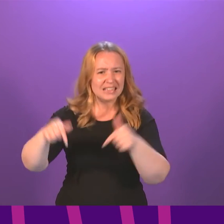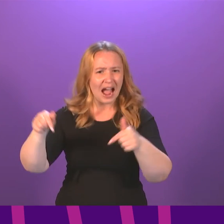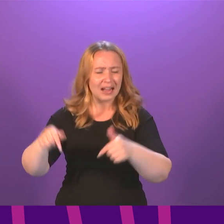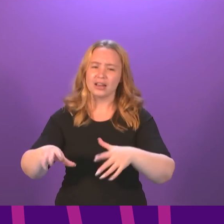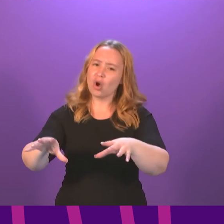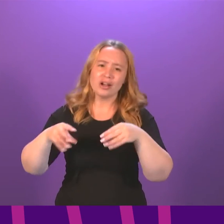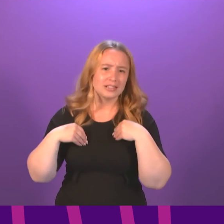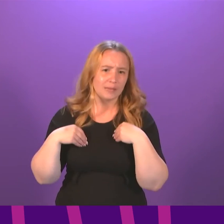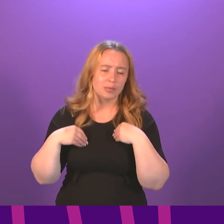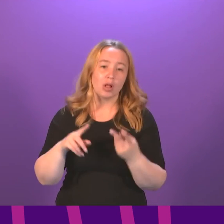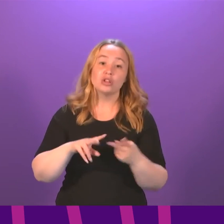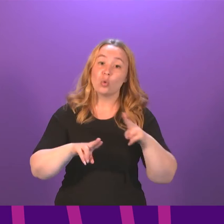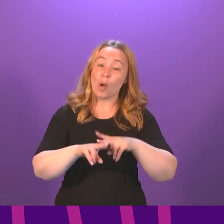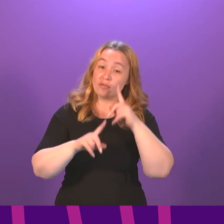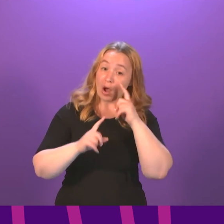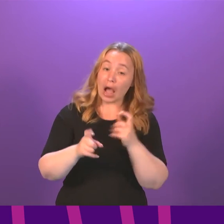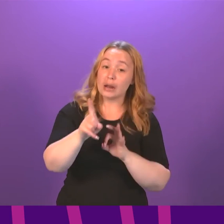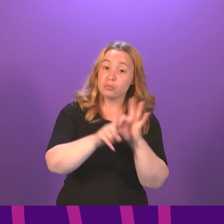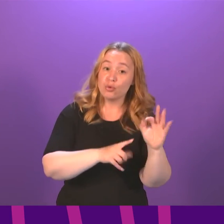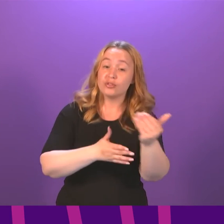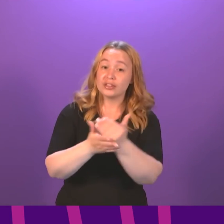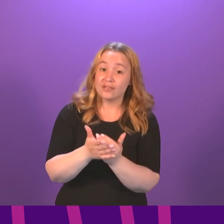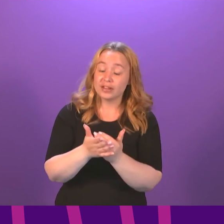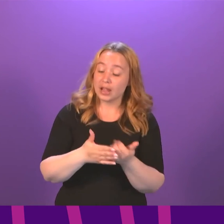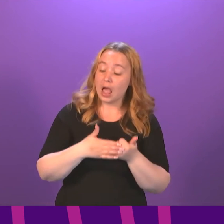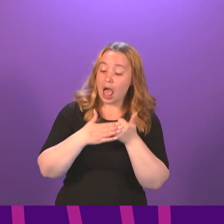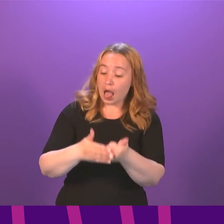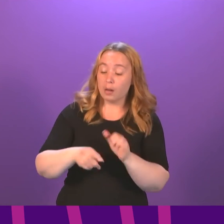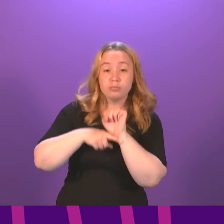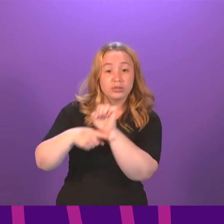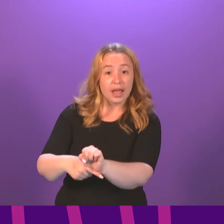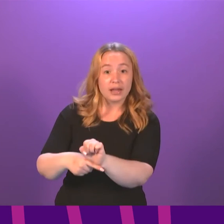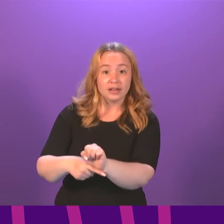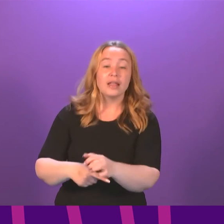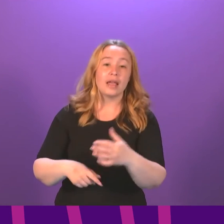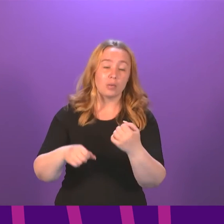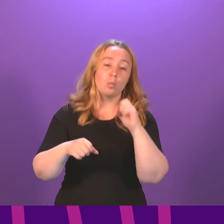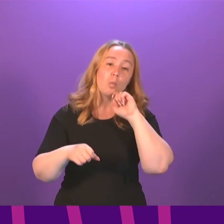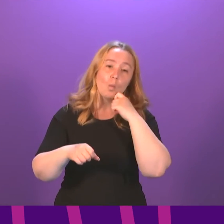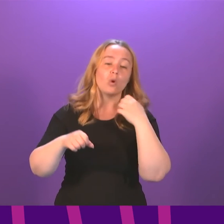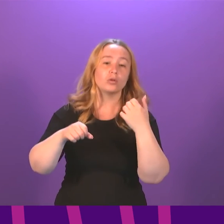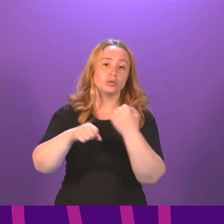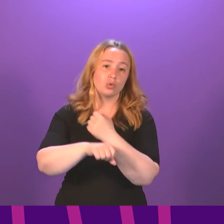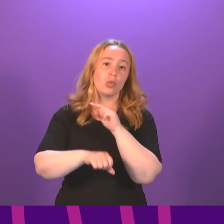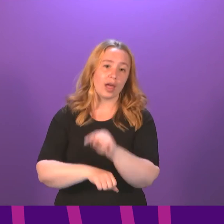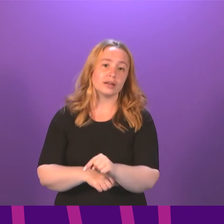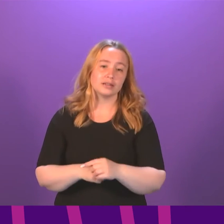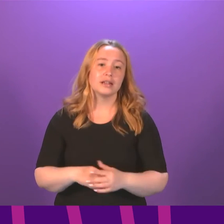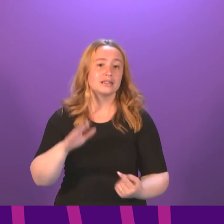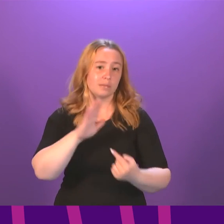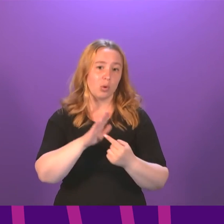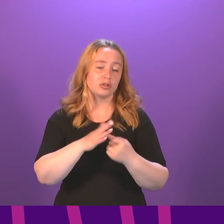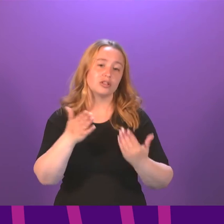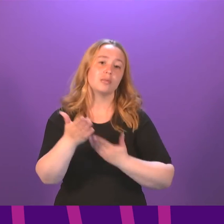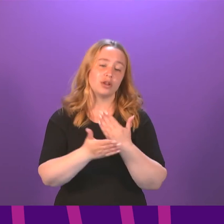to improve their safety, to help protect them and, of course, protect the general public is important to